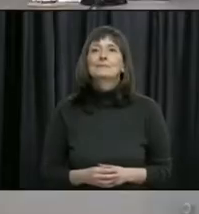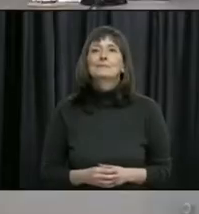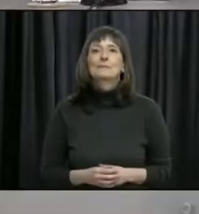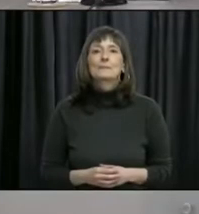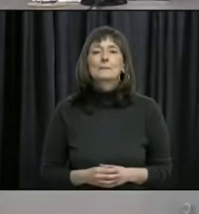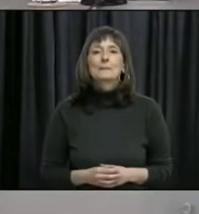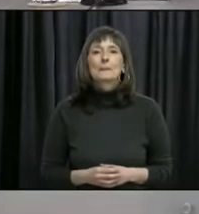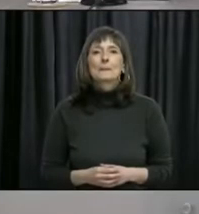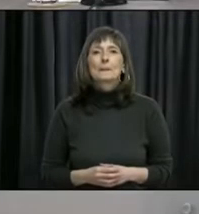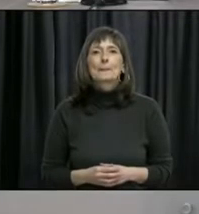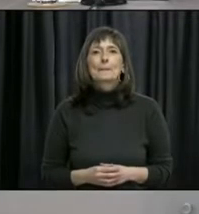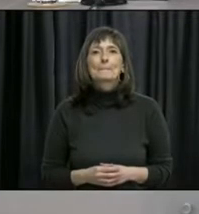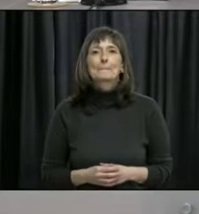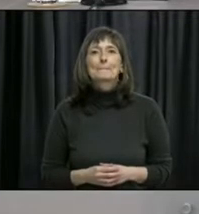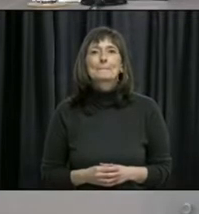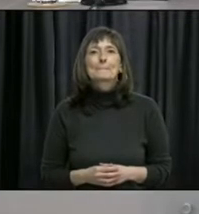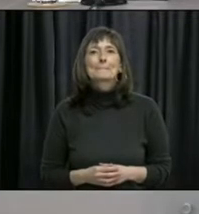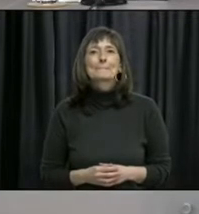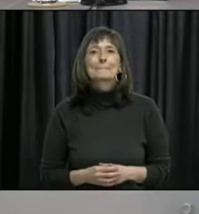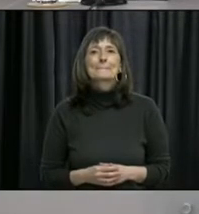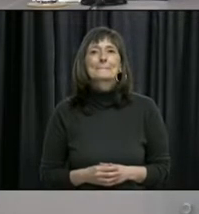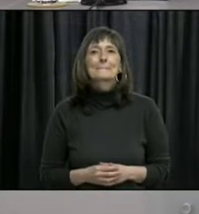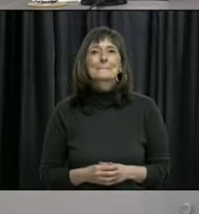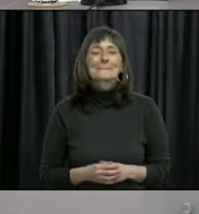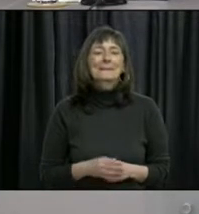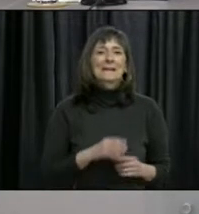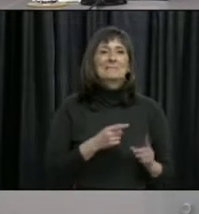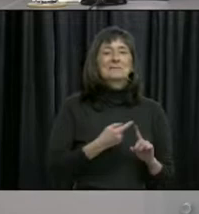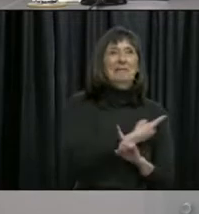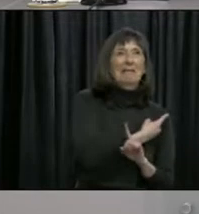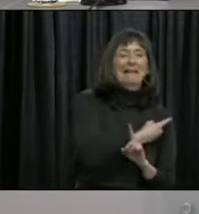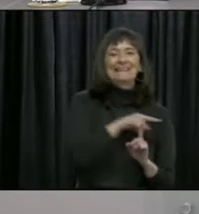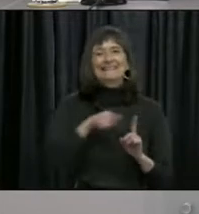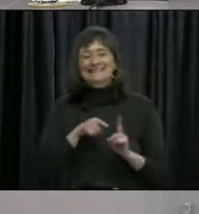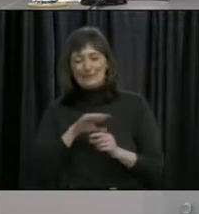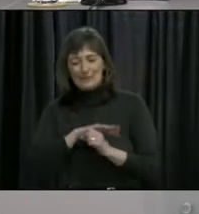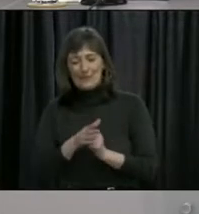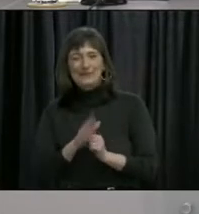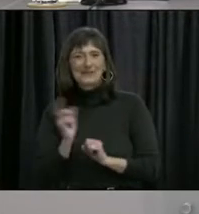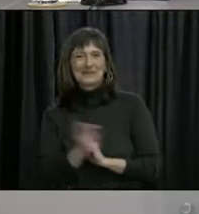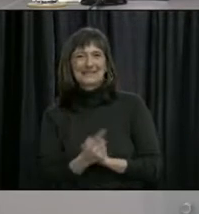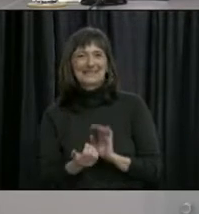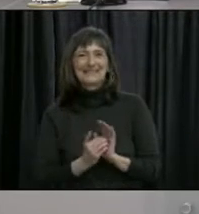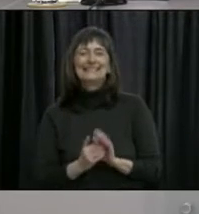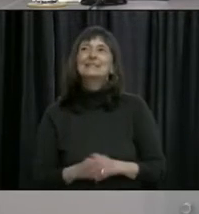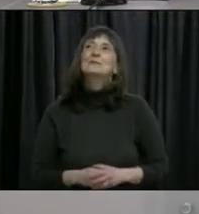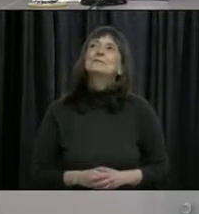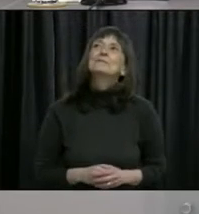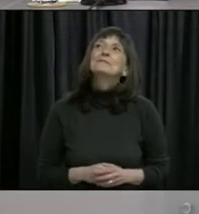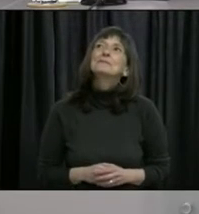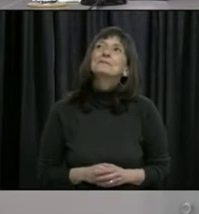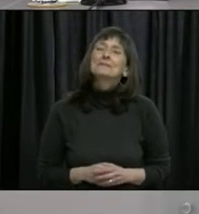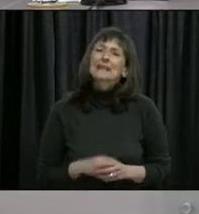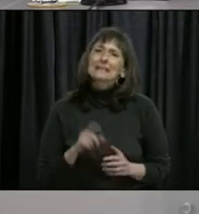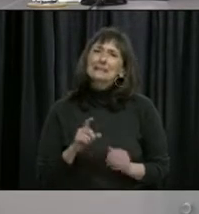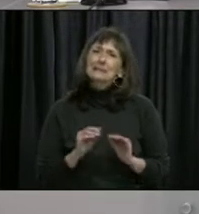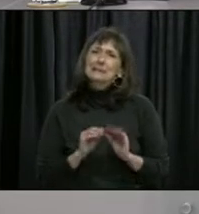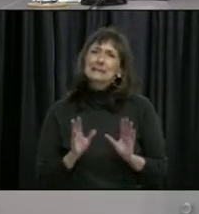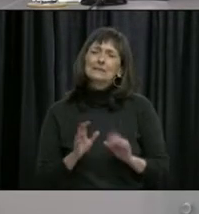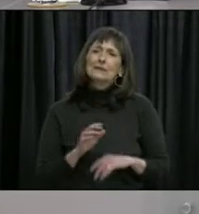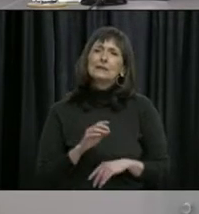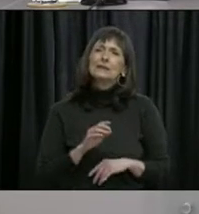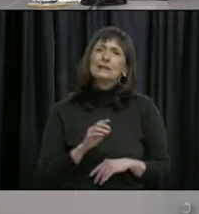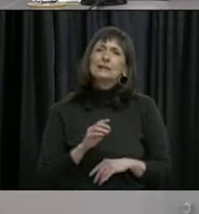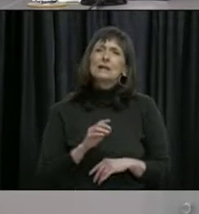Thank you. Shifting a bit back to COVID here, I'm sorry, but looking for some clarification on the Horizon site